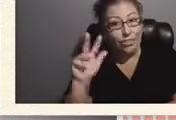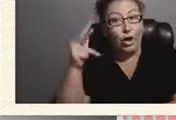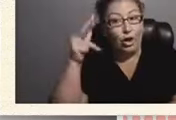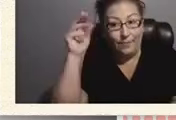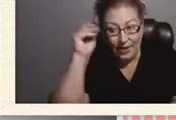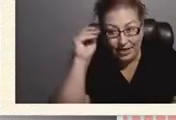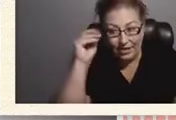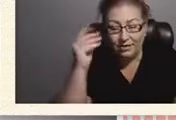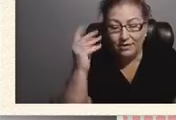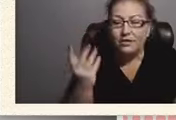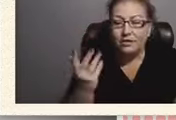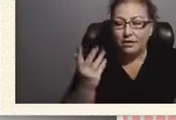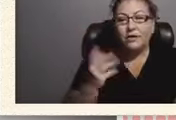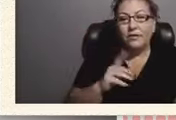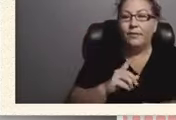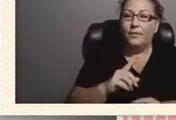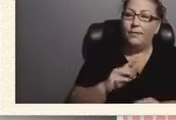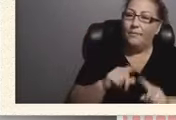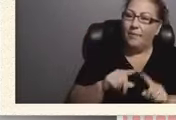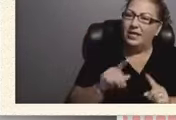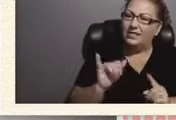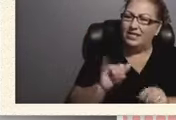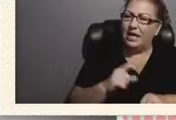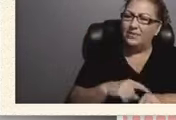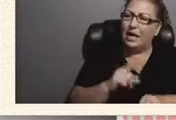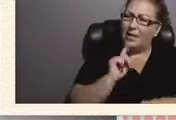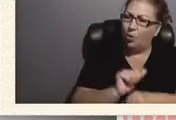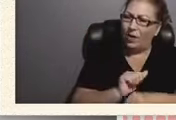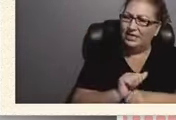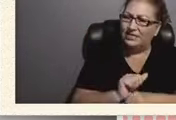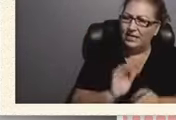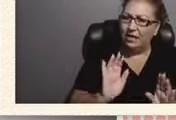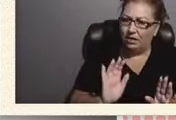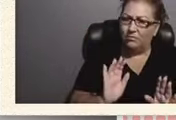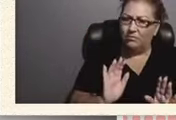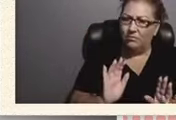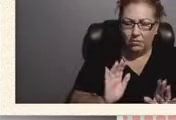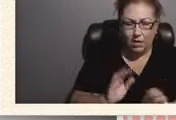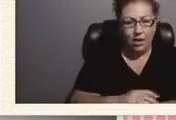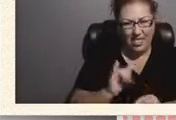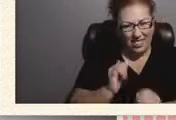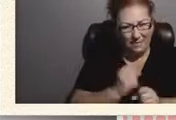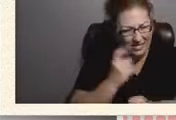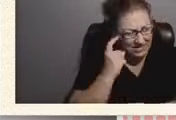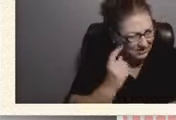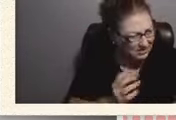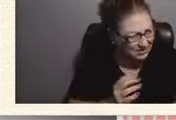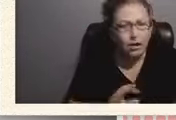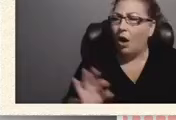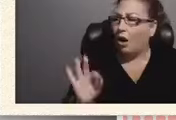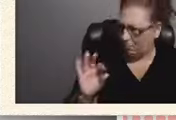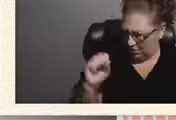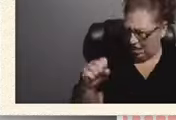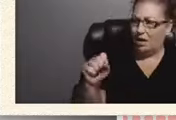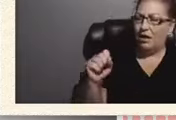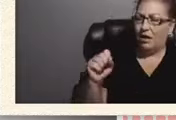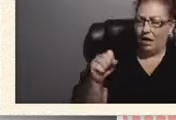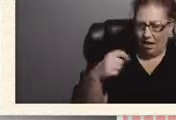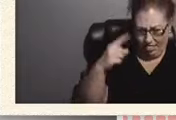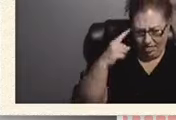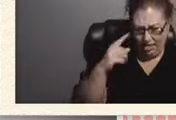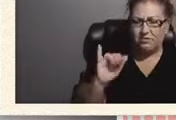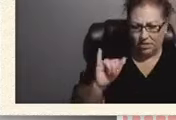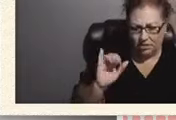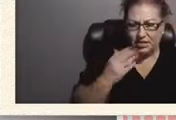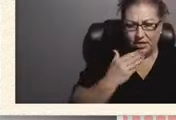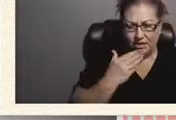be realistic so but anyway did that make sense no no i couldn't for me thank you as